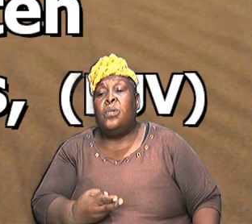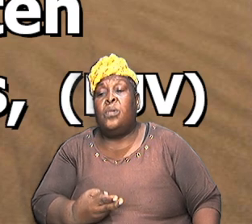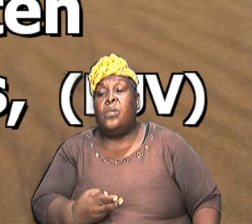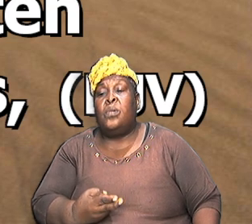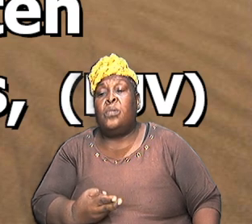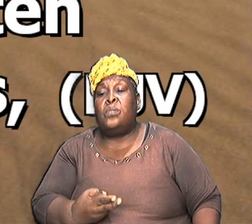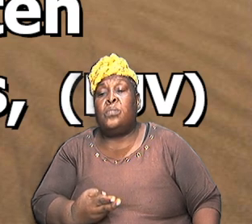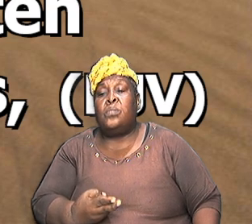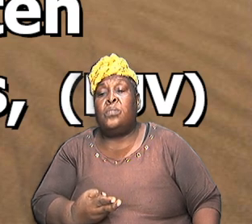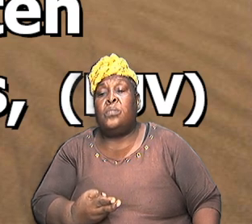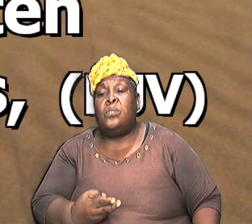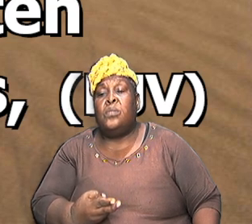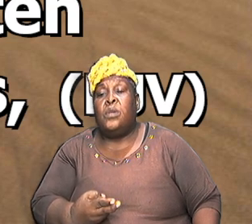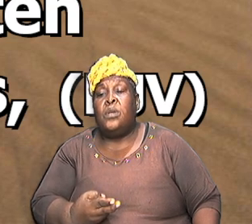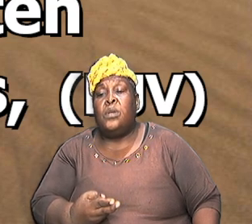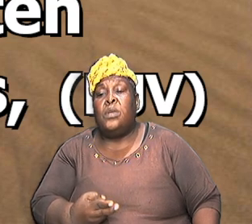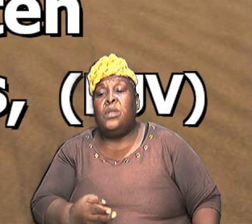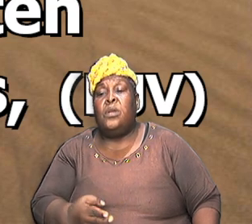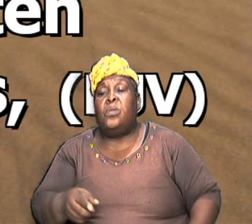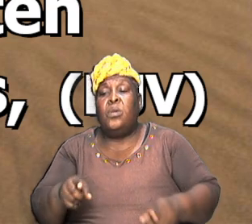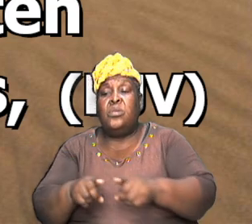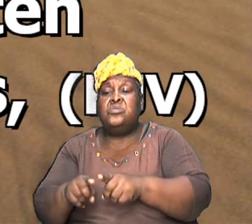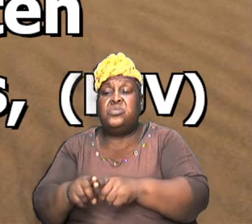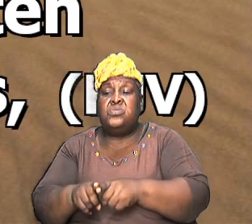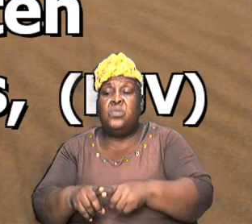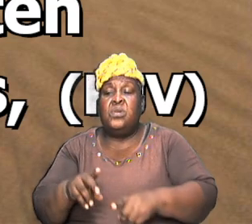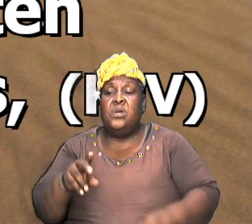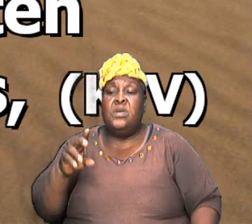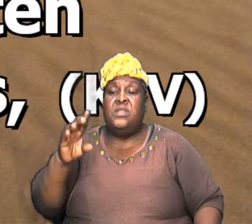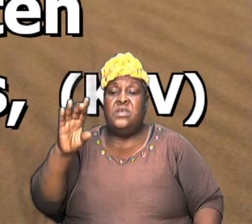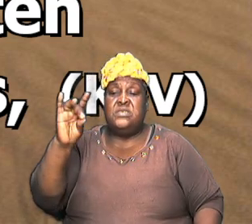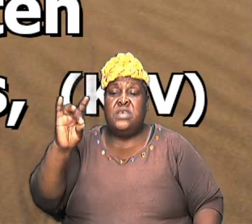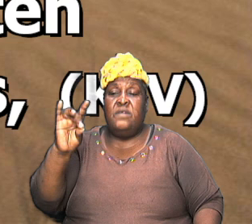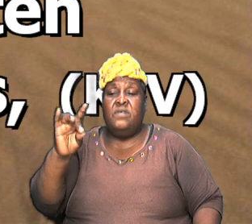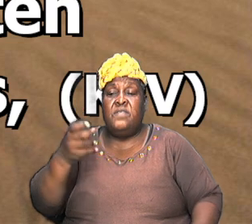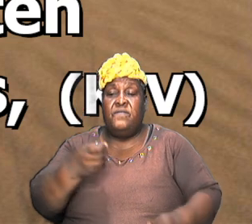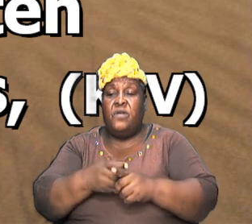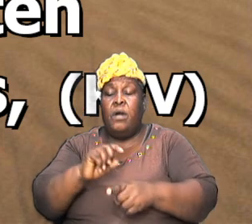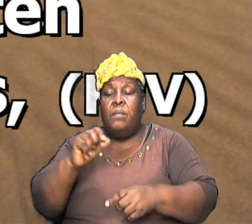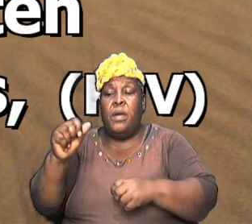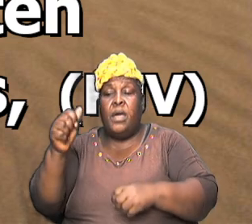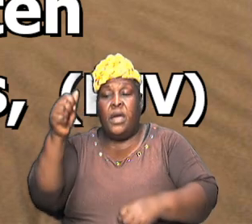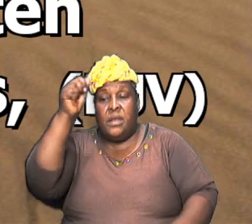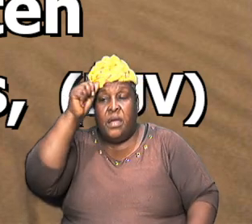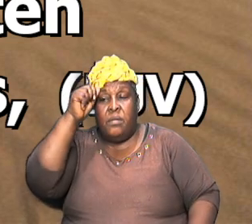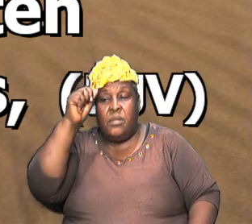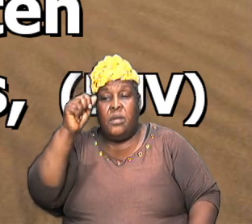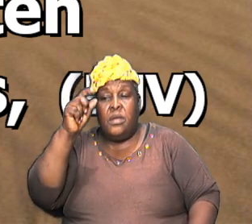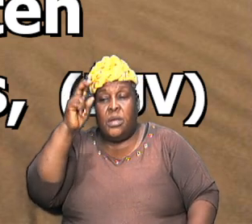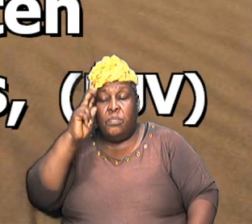so hear what he says and Enoch also the seventh from Adam